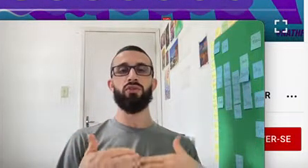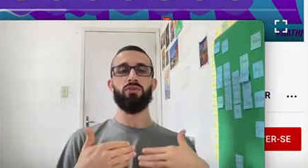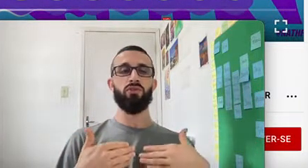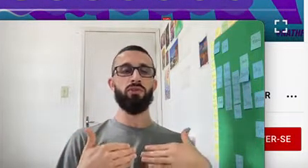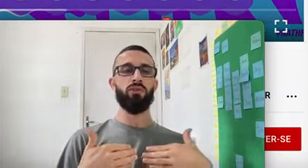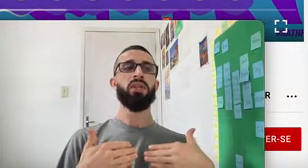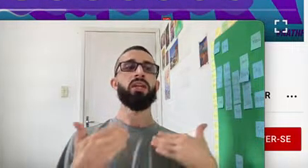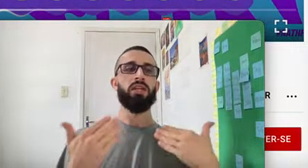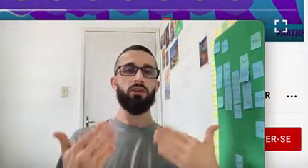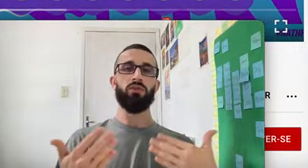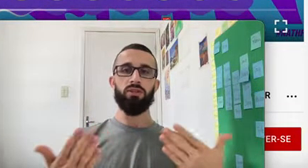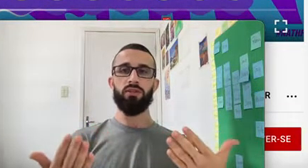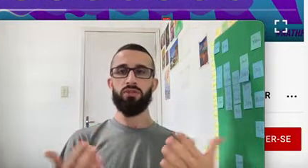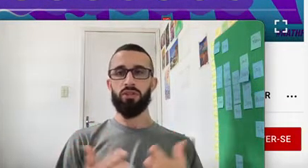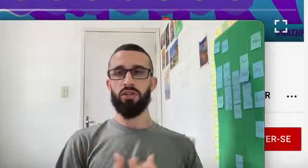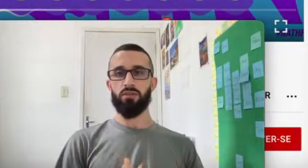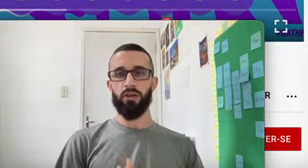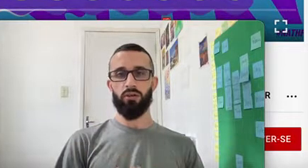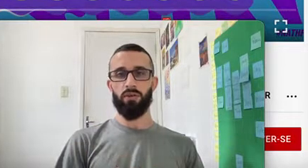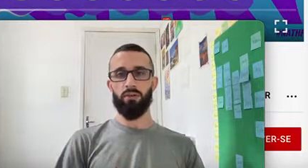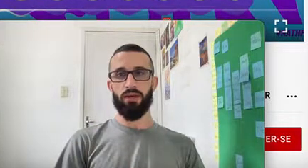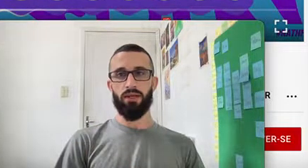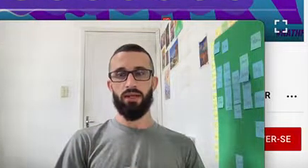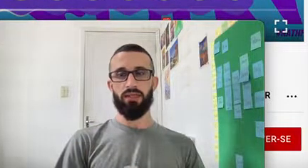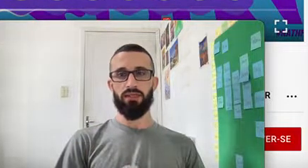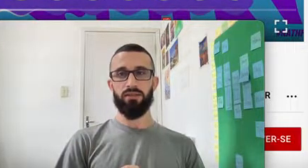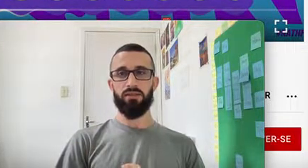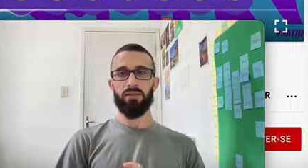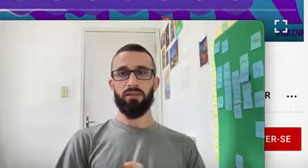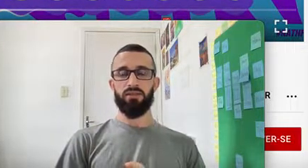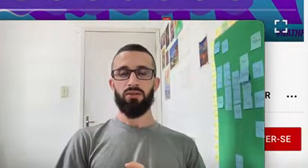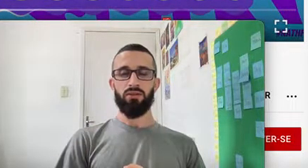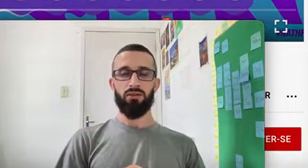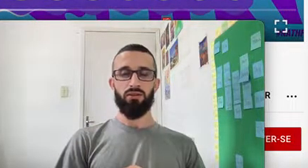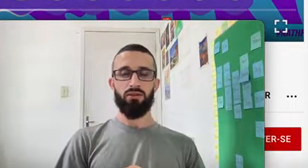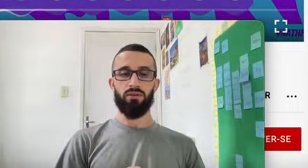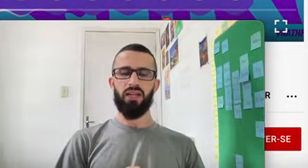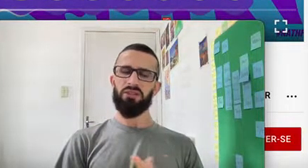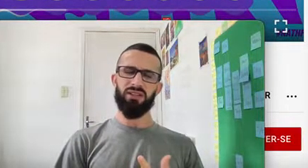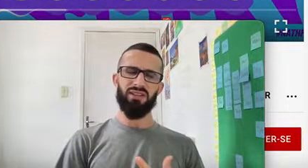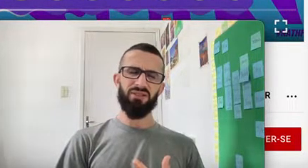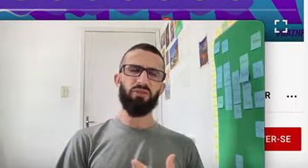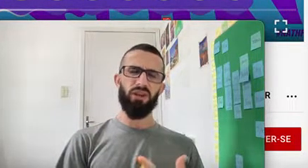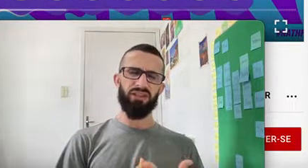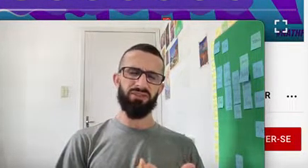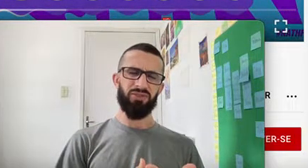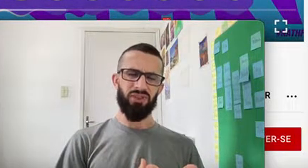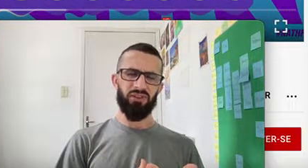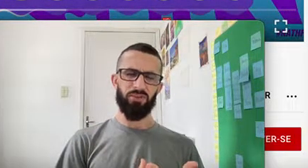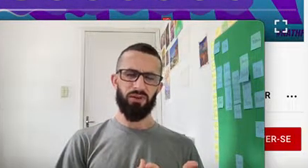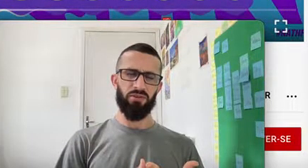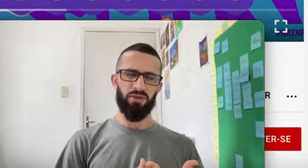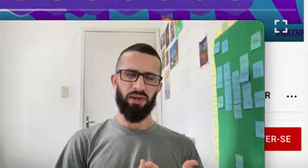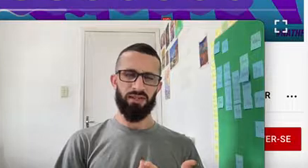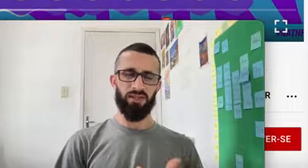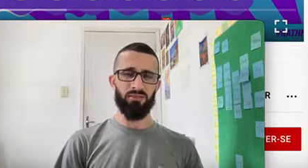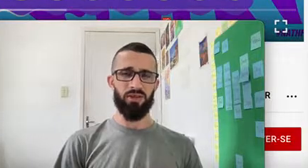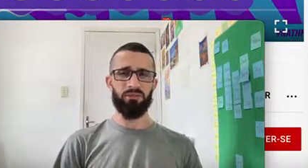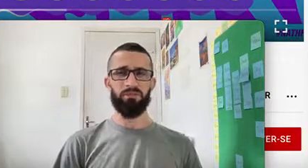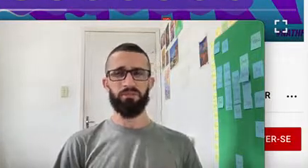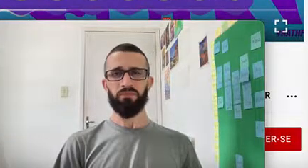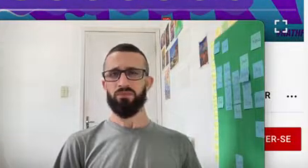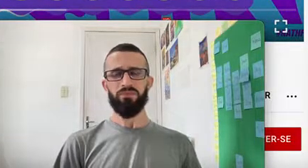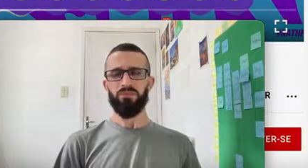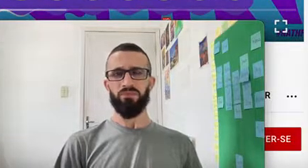House Estou Economizando Dinheiro Para Comprar Uma Casa Or And You Can Say Tô Guardando Dinheiro Para Comprar Uma Casa